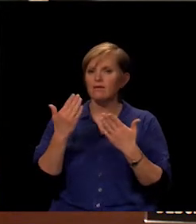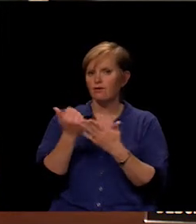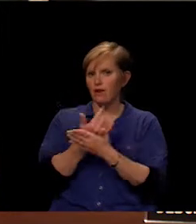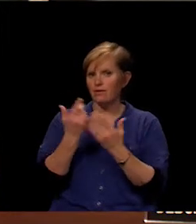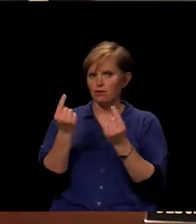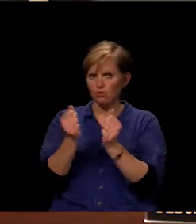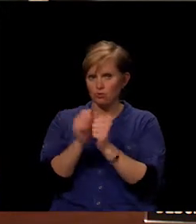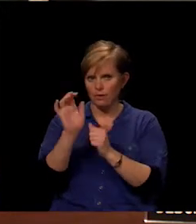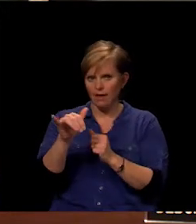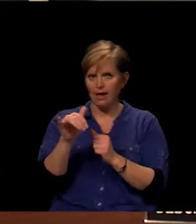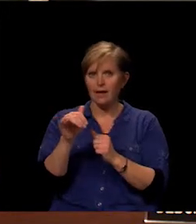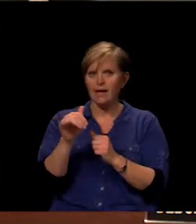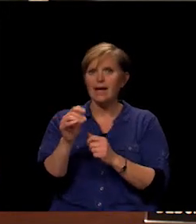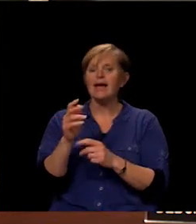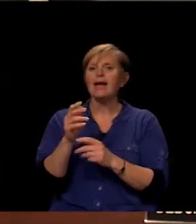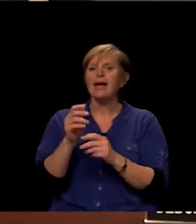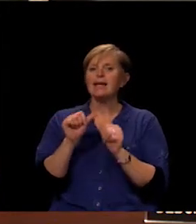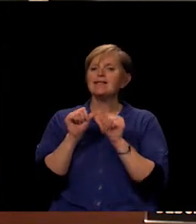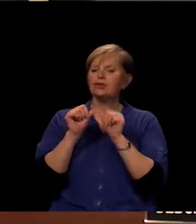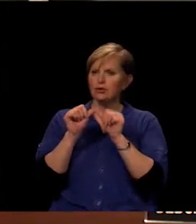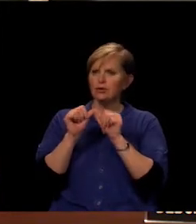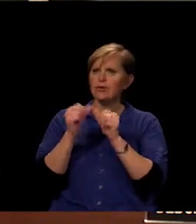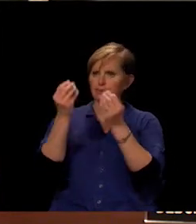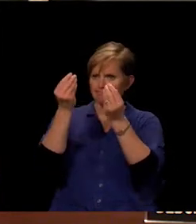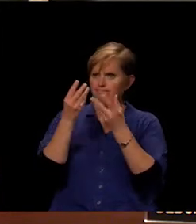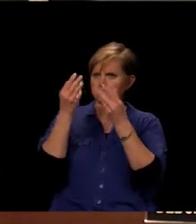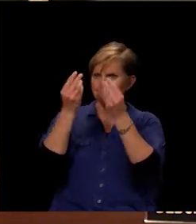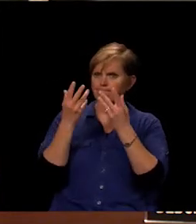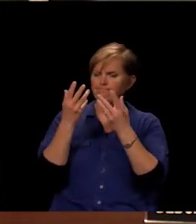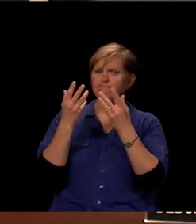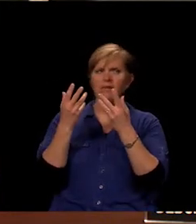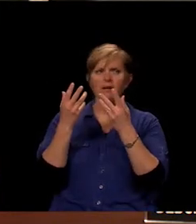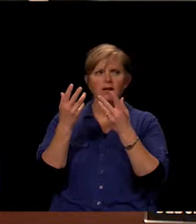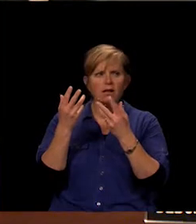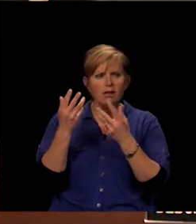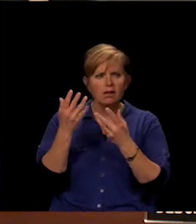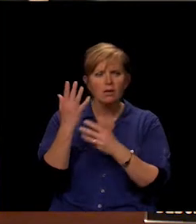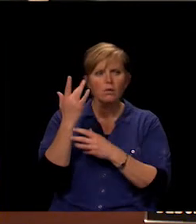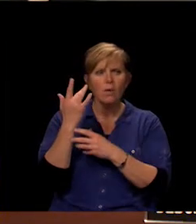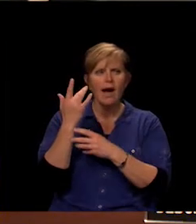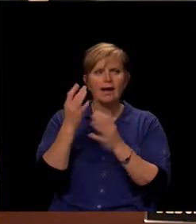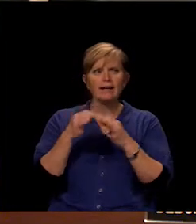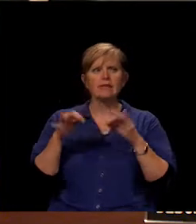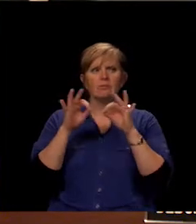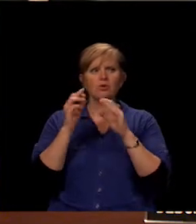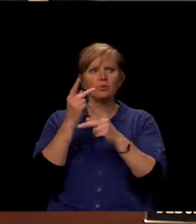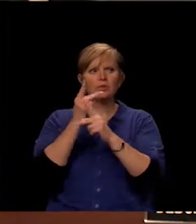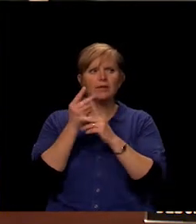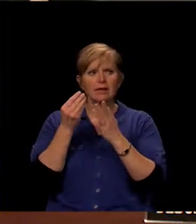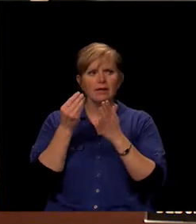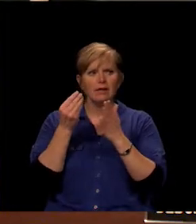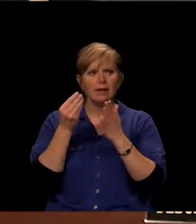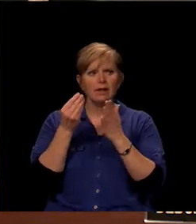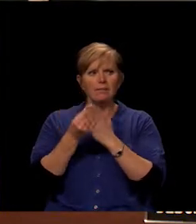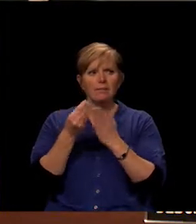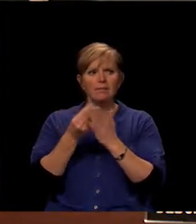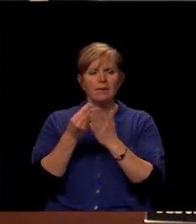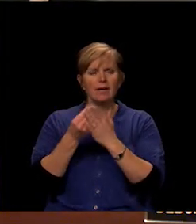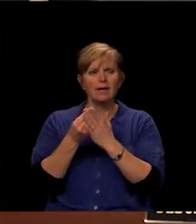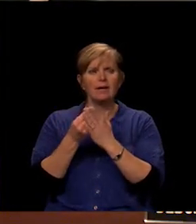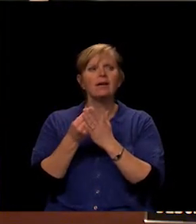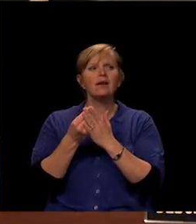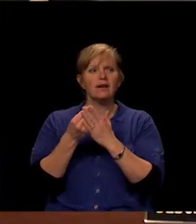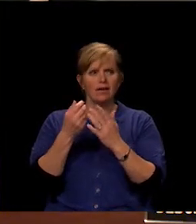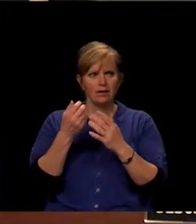and keeping us informed and helping educate us on why it's important to be able to keep those reserves and what we're going to make in order to retain